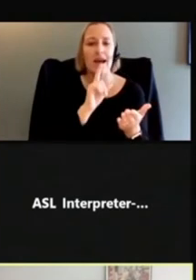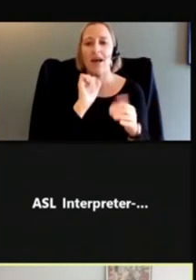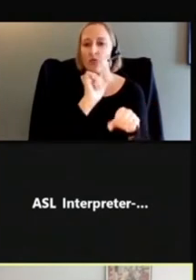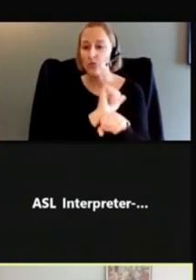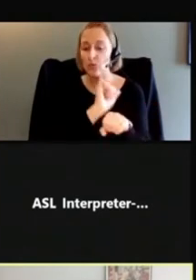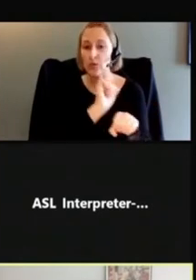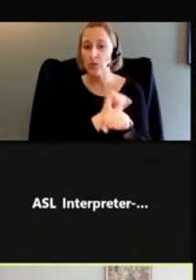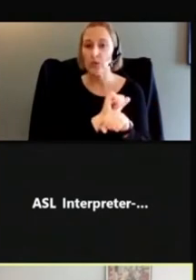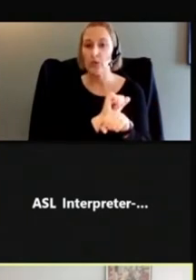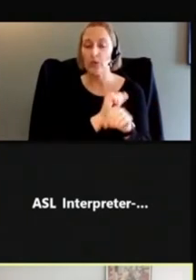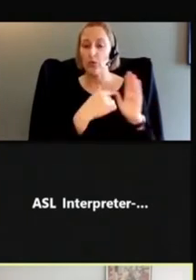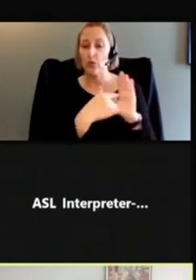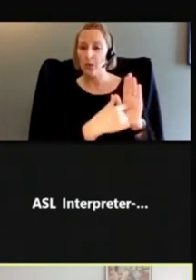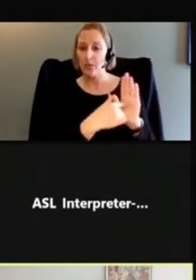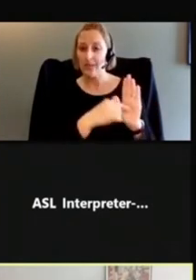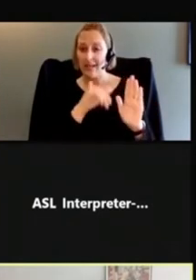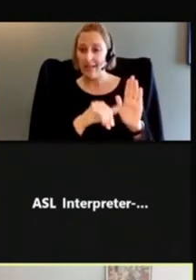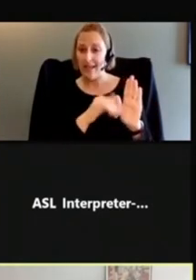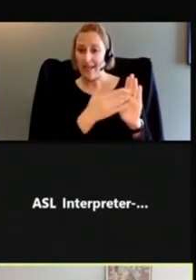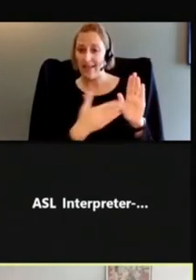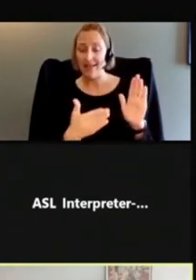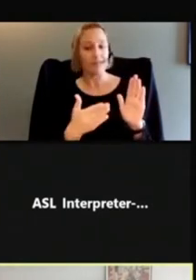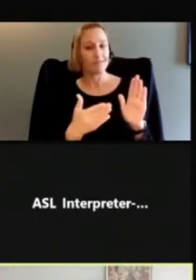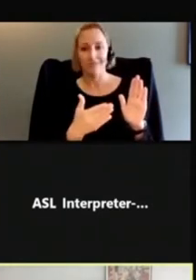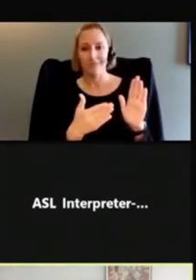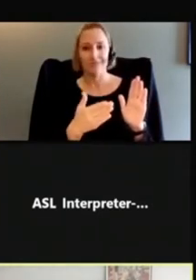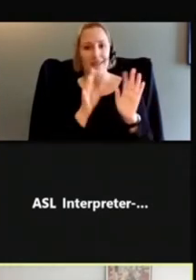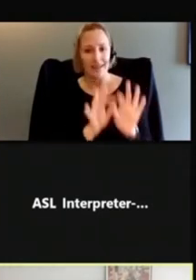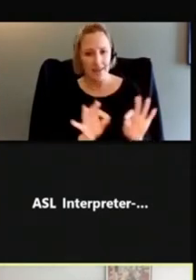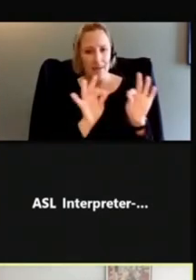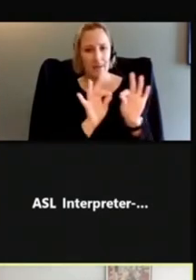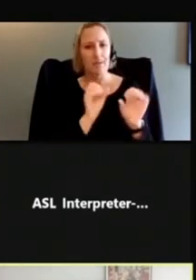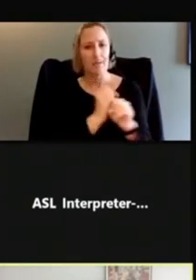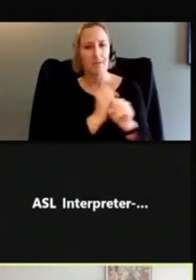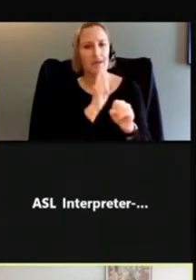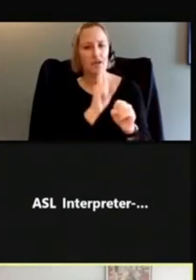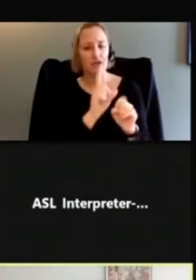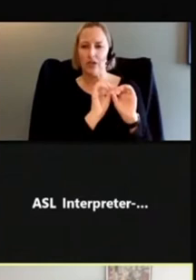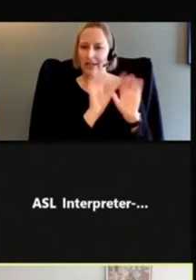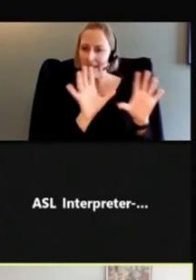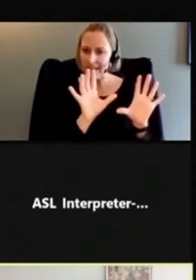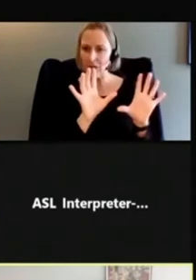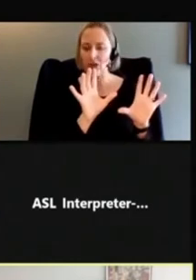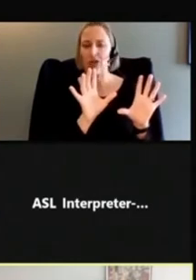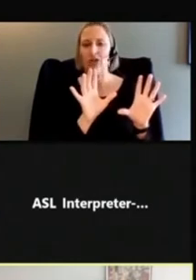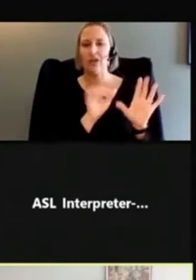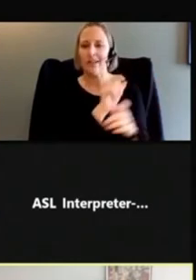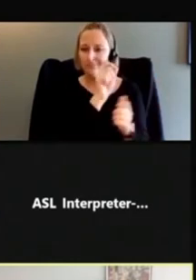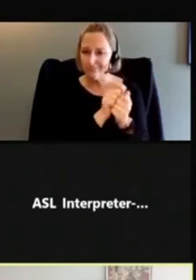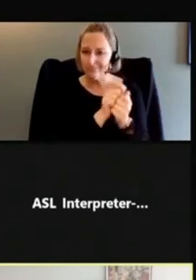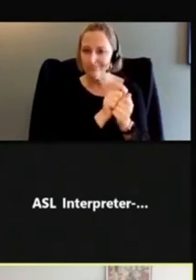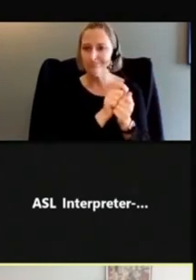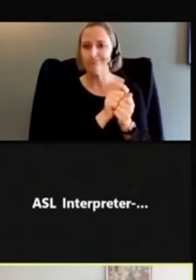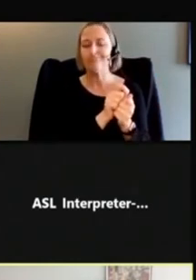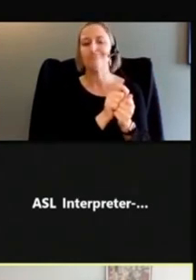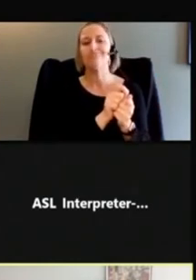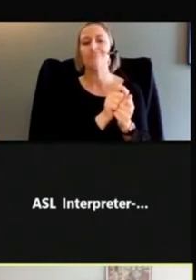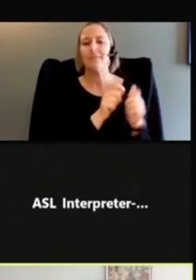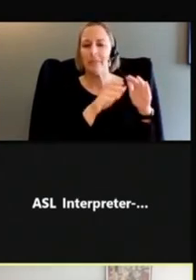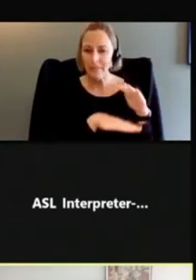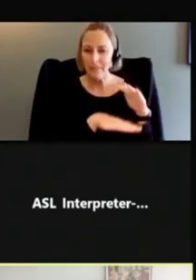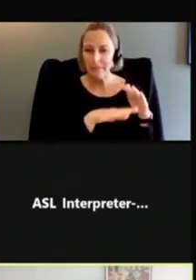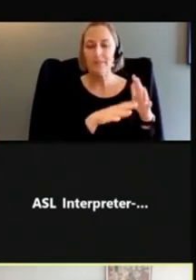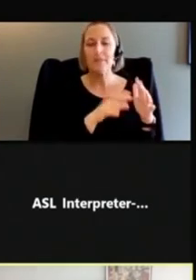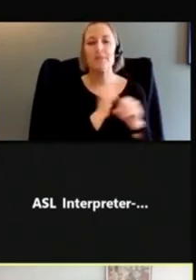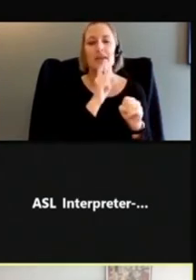of an object, but it's really important to keep pictograms as concrete and literal as possible. And make sure that your pictogram